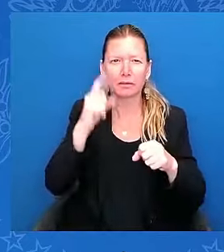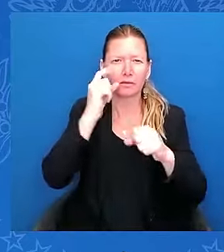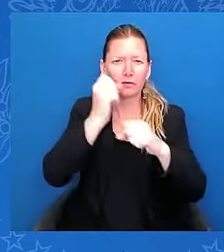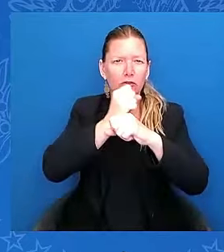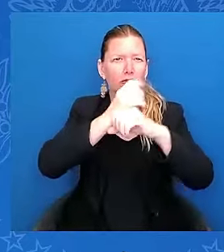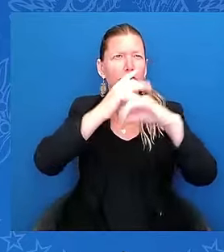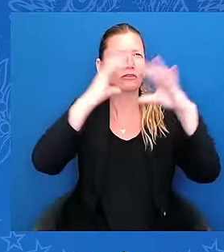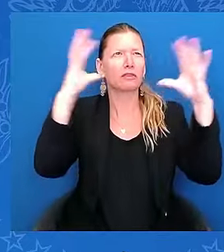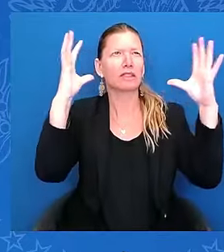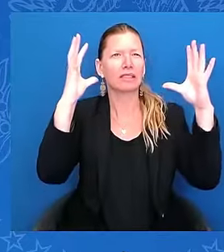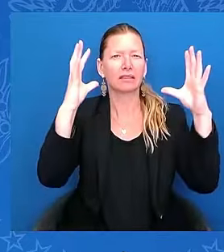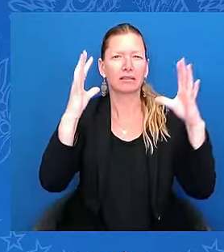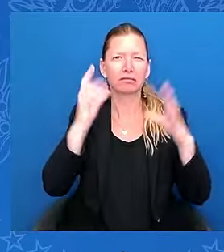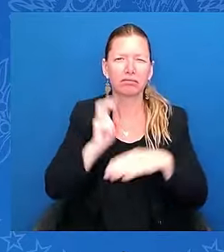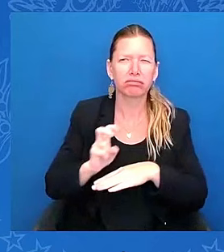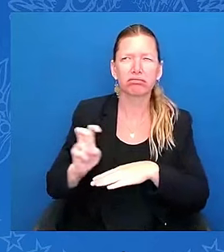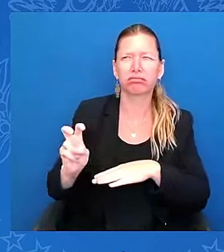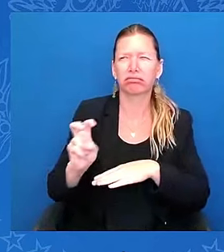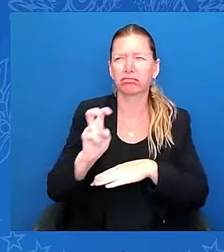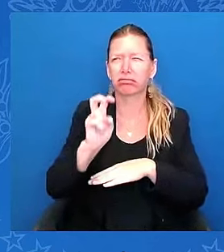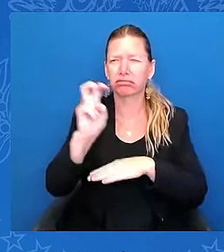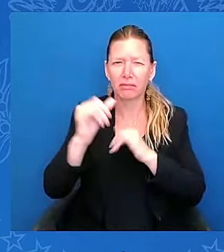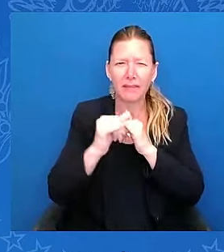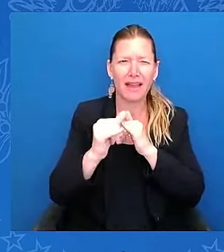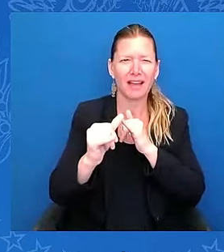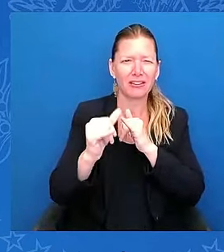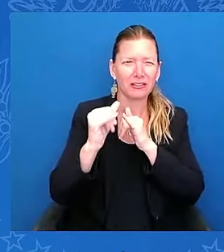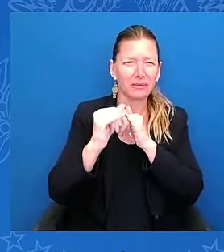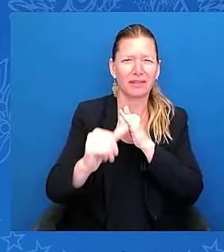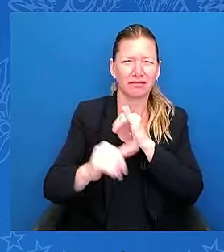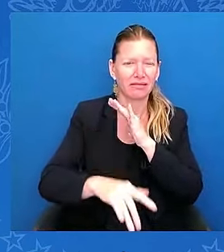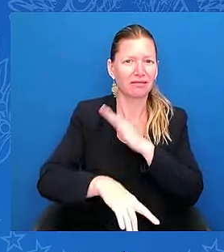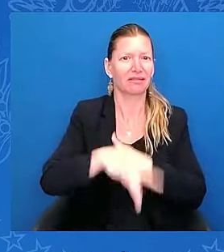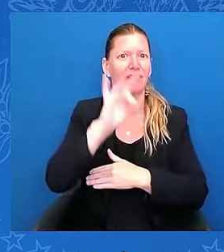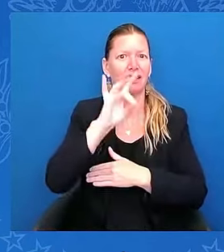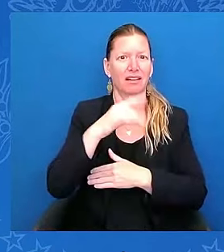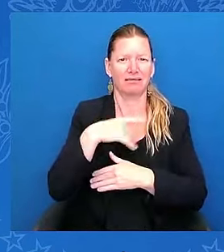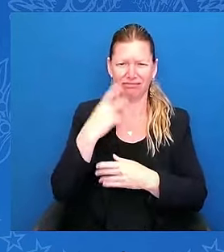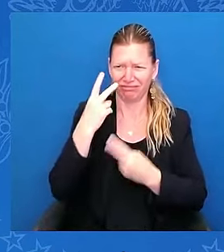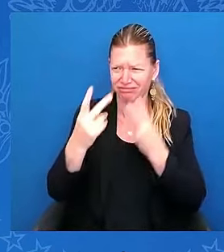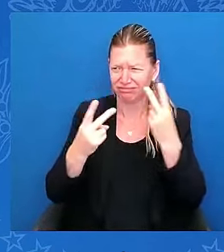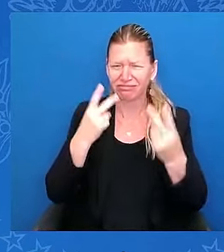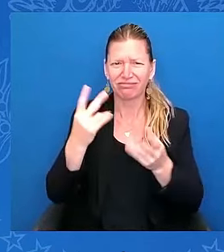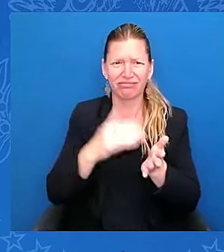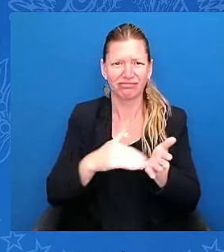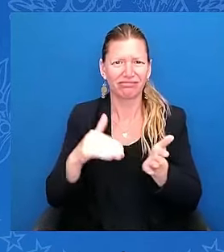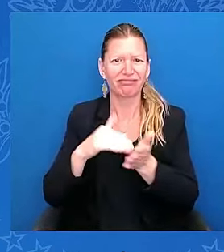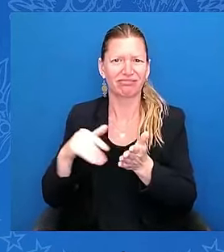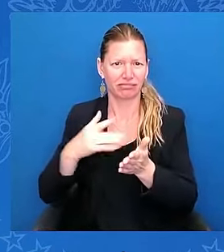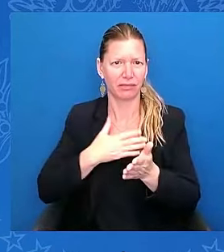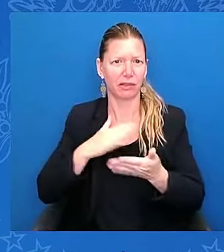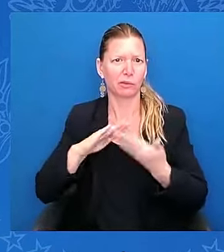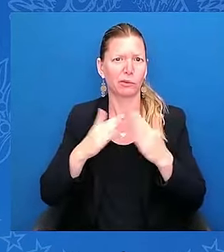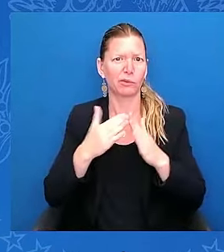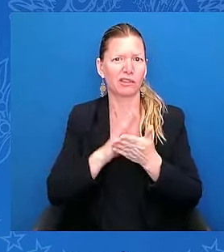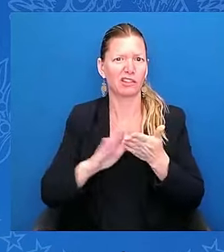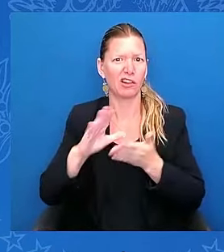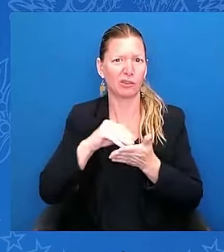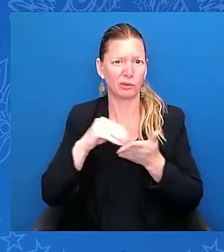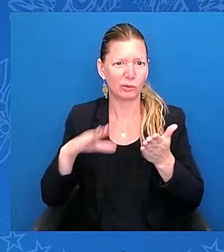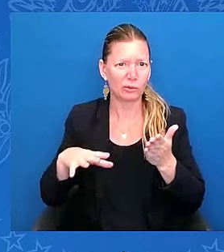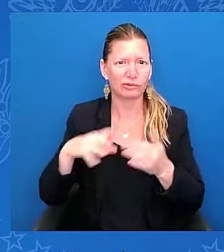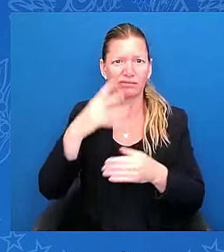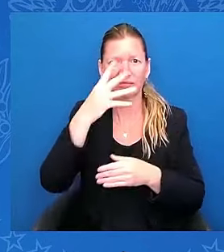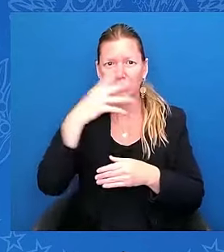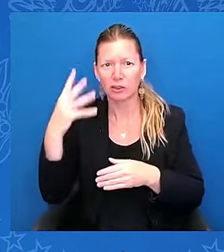over again in my community college students. Immigrants and refugees, first-generation Americans who take nothing